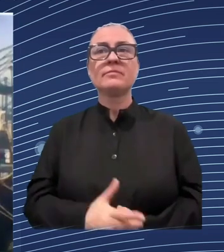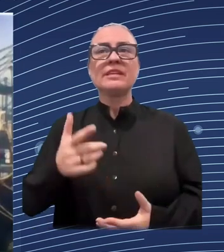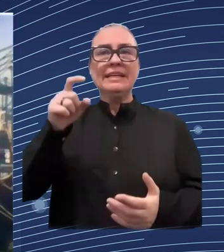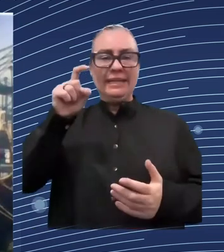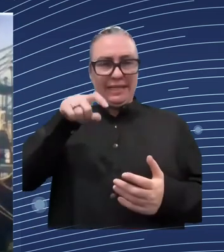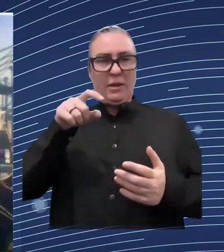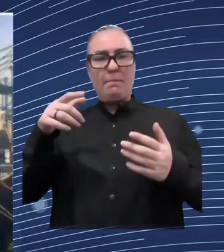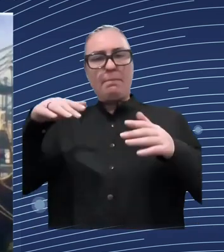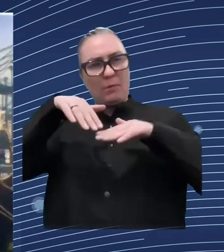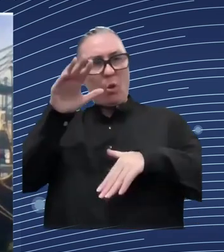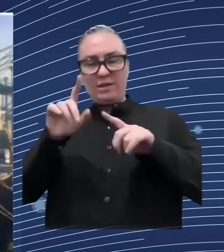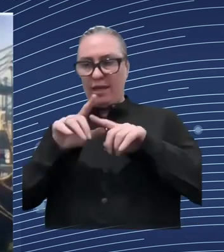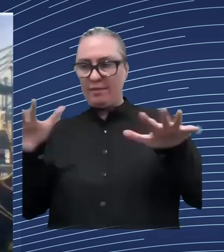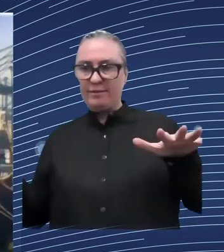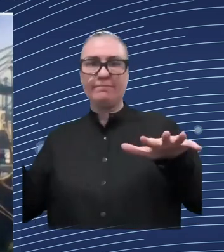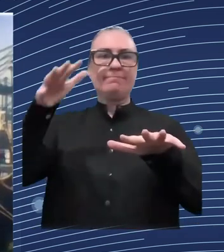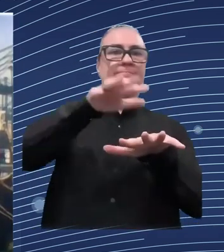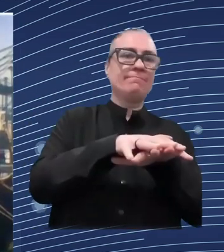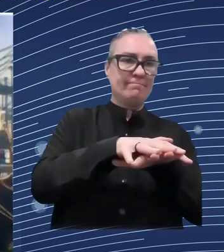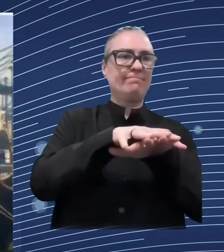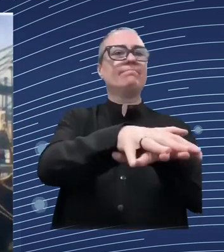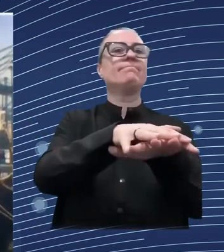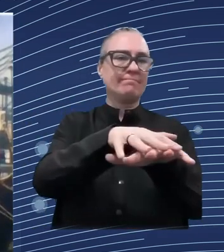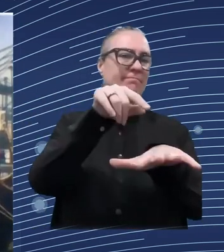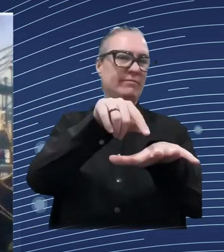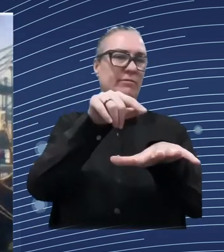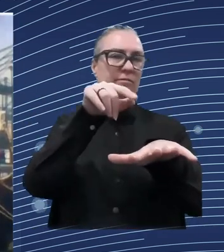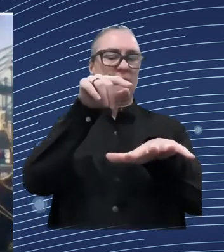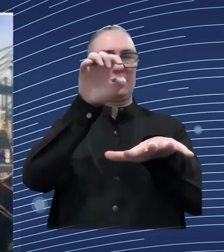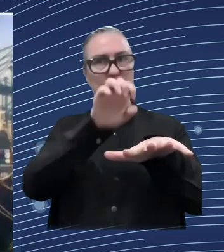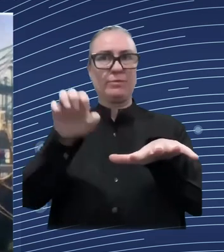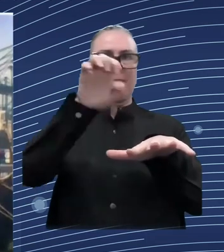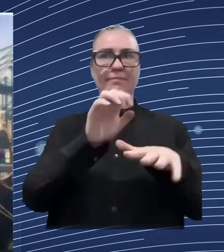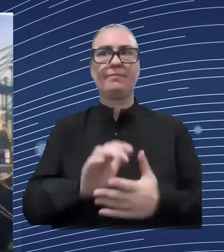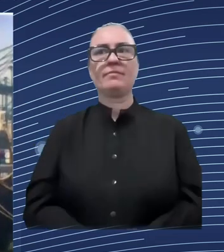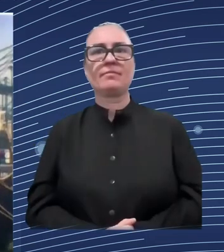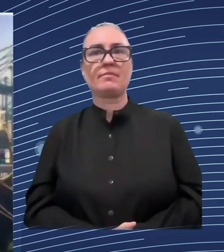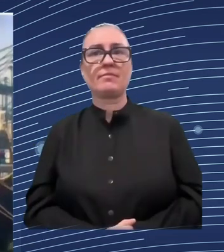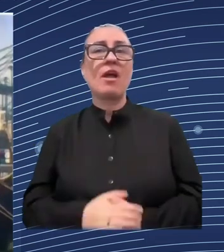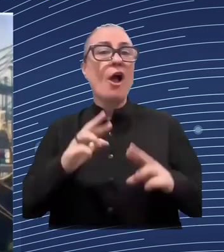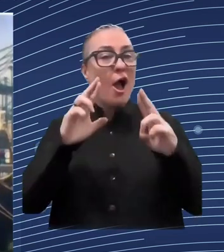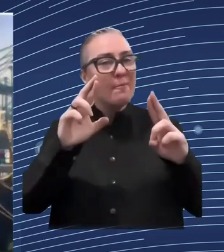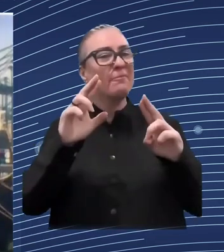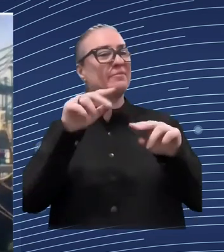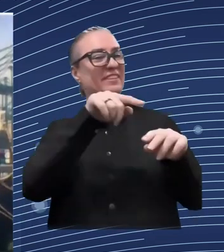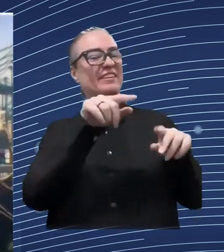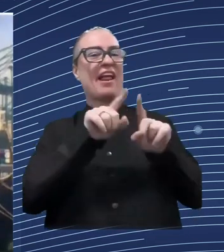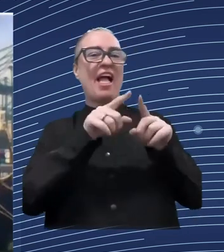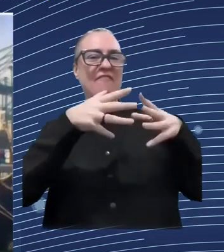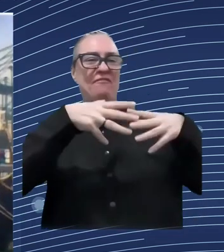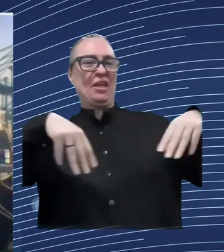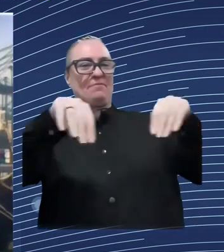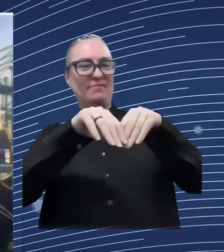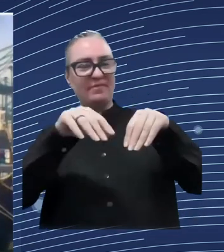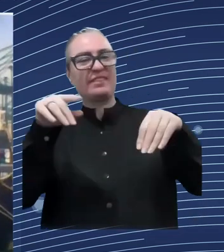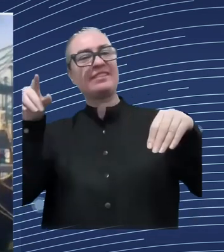uh assessed them as having what we would call early early stage of preparation uh and we have identified a few